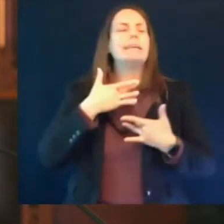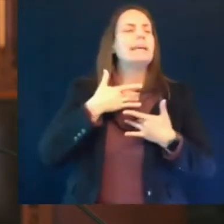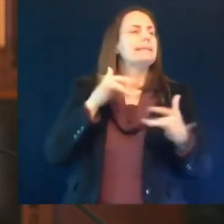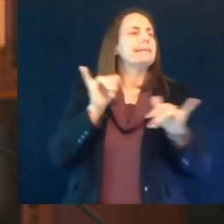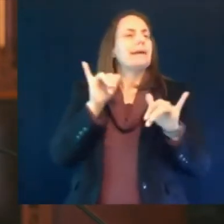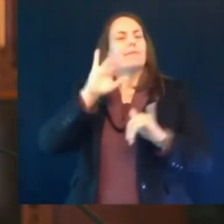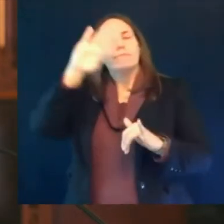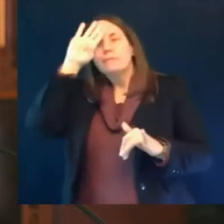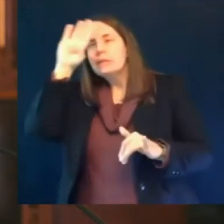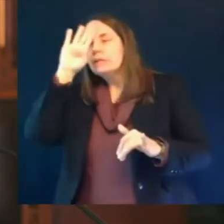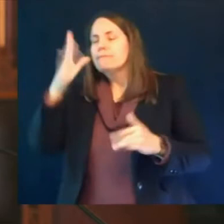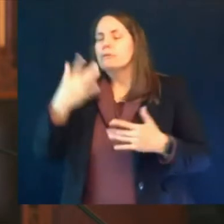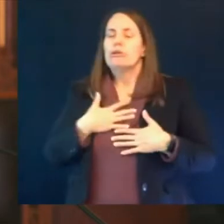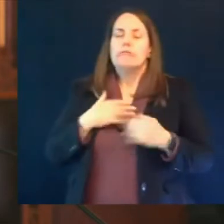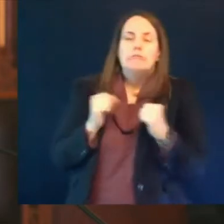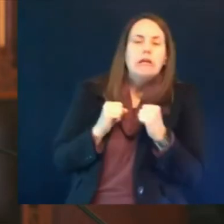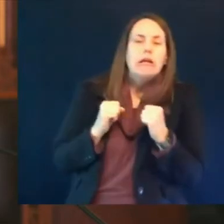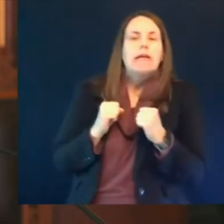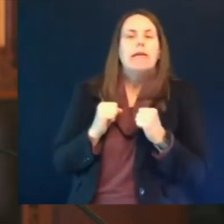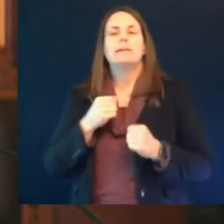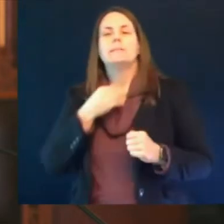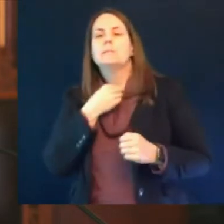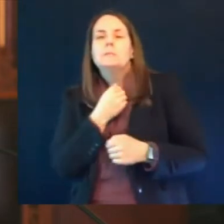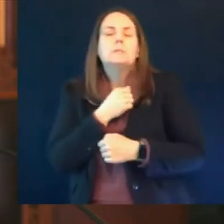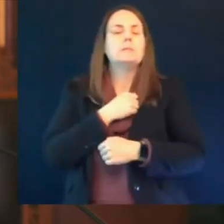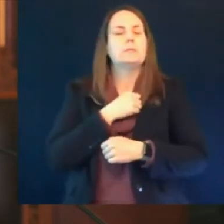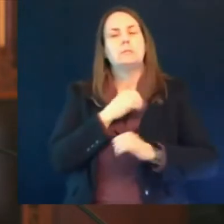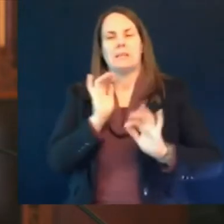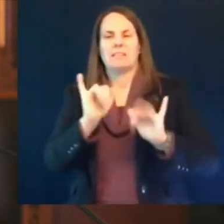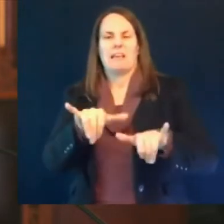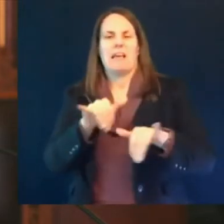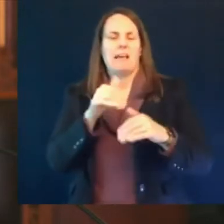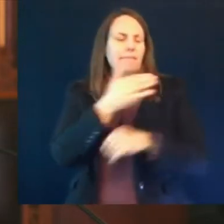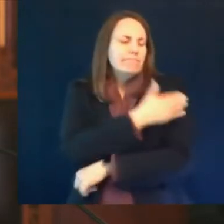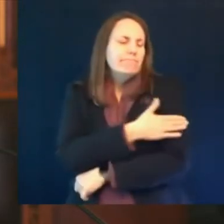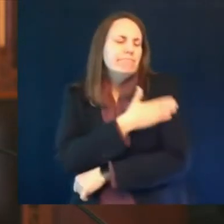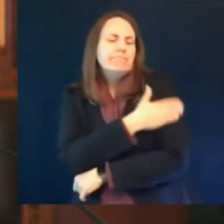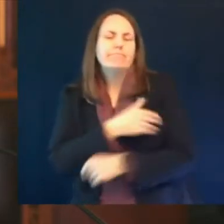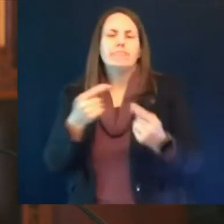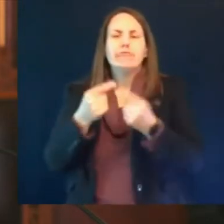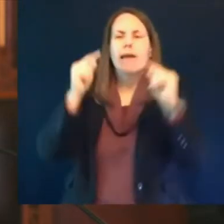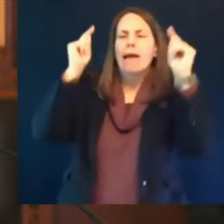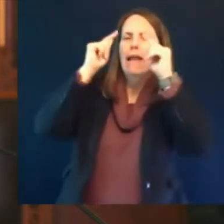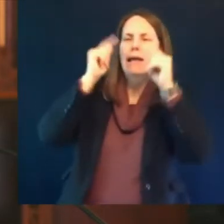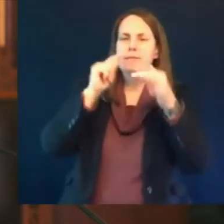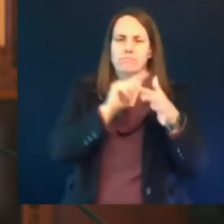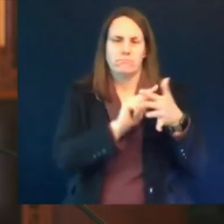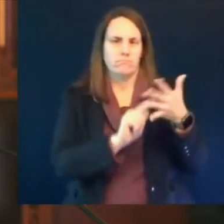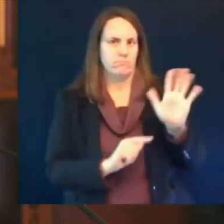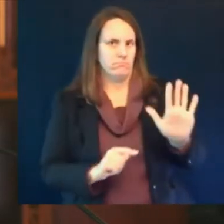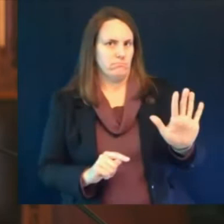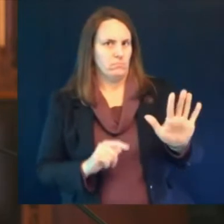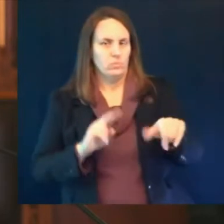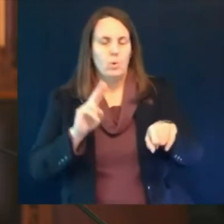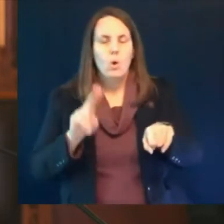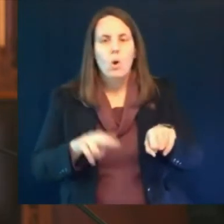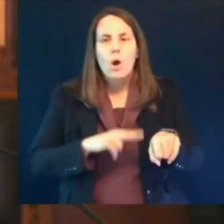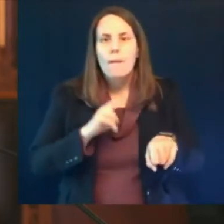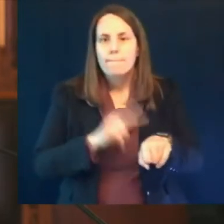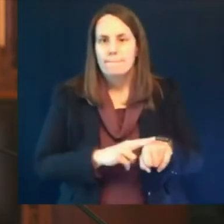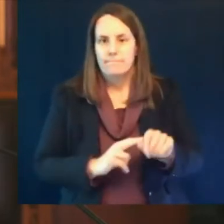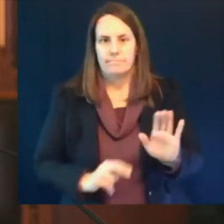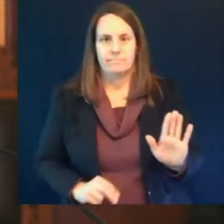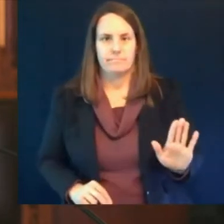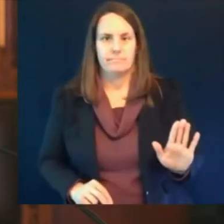fever and chills and mild headache that's a very normal reaction to the symptoms we really want